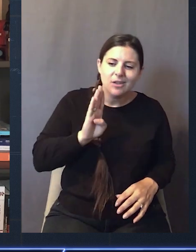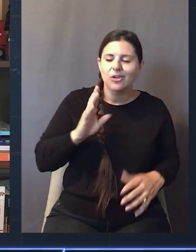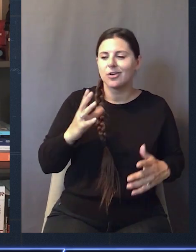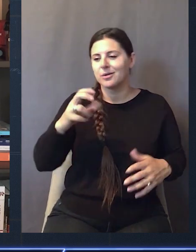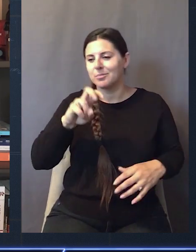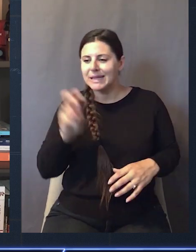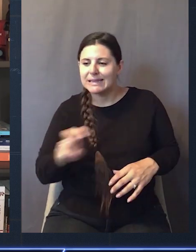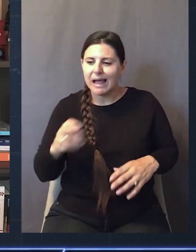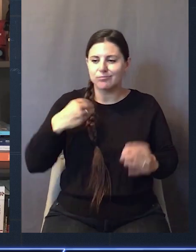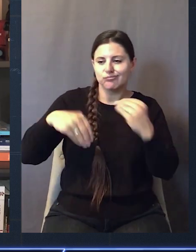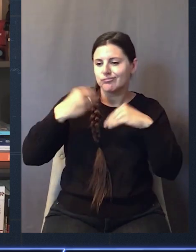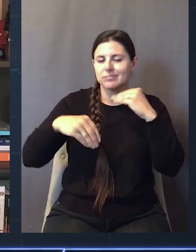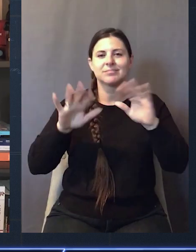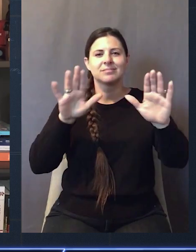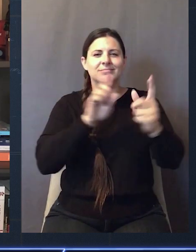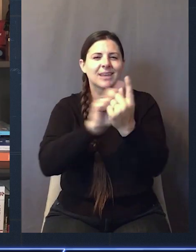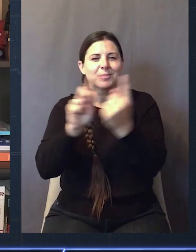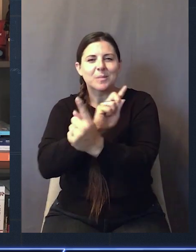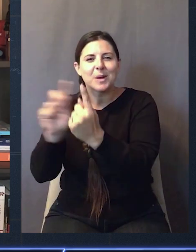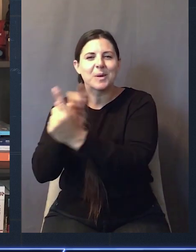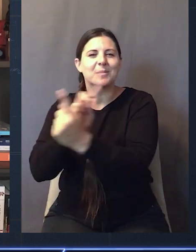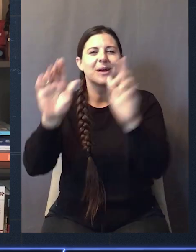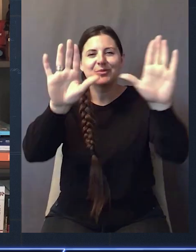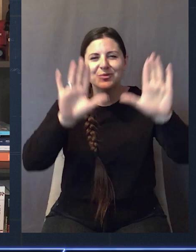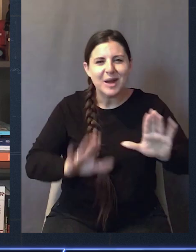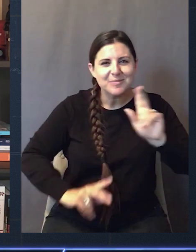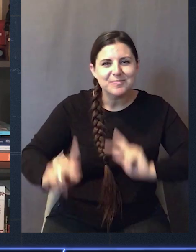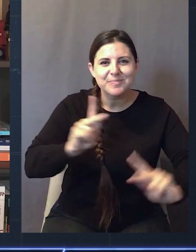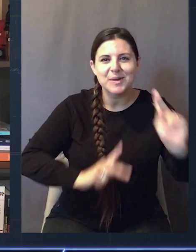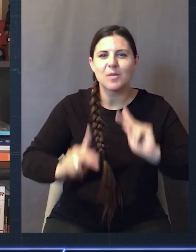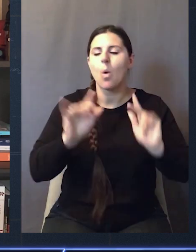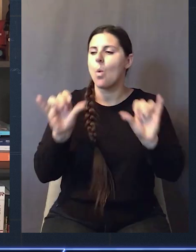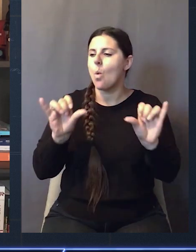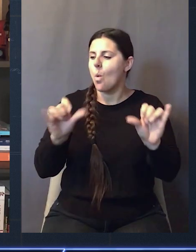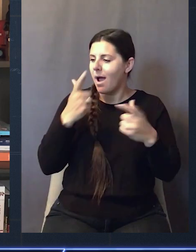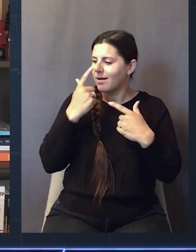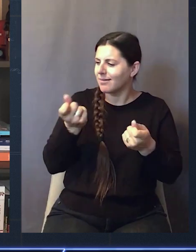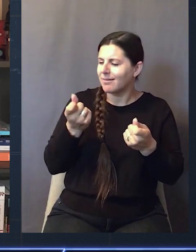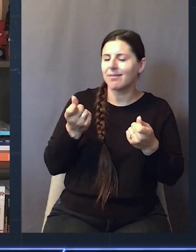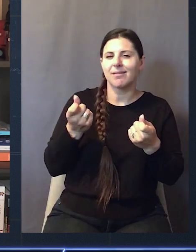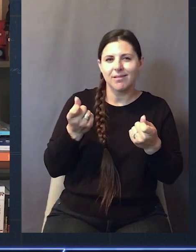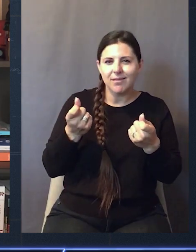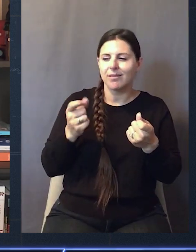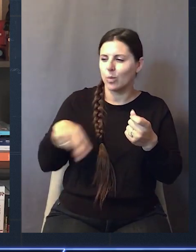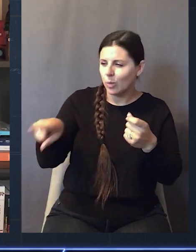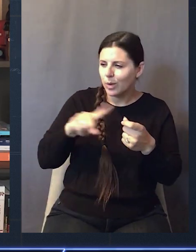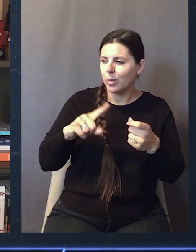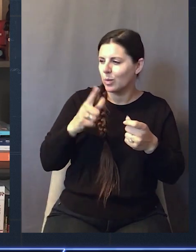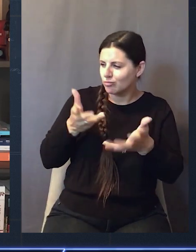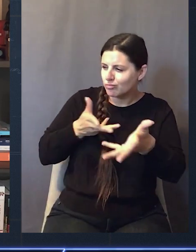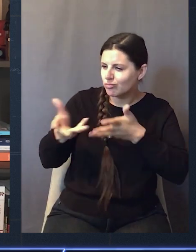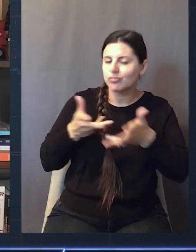sit down with them. We chat, we have a beer, we have some pizza, get to meet some really great people, hear how they use AWS,